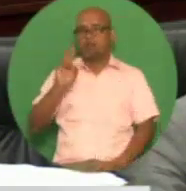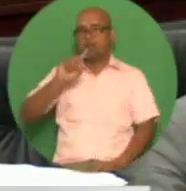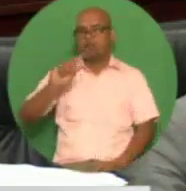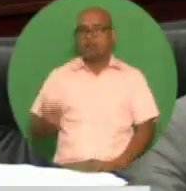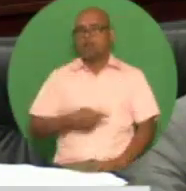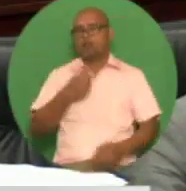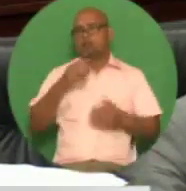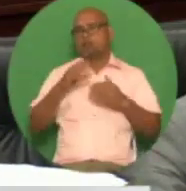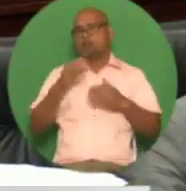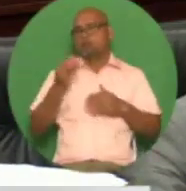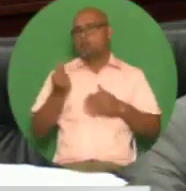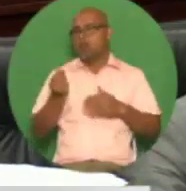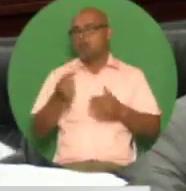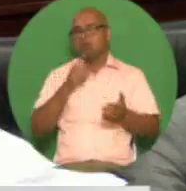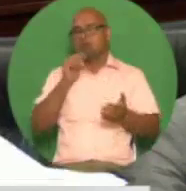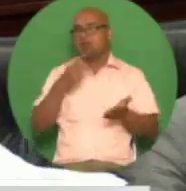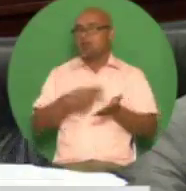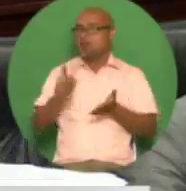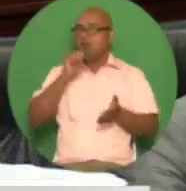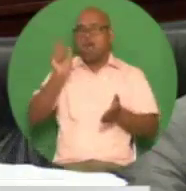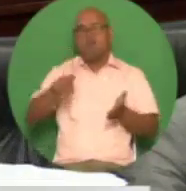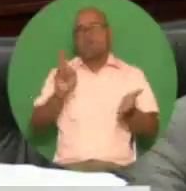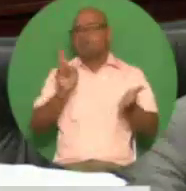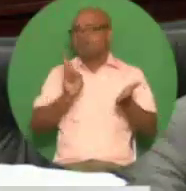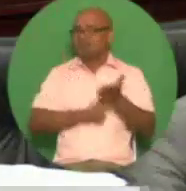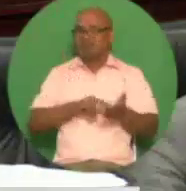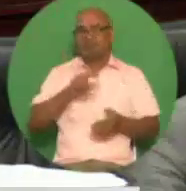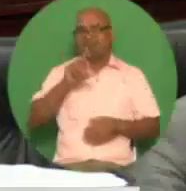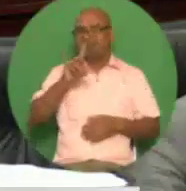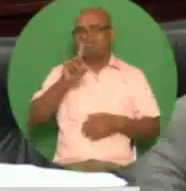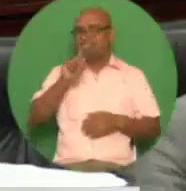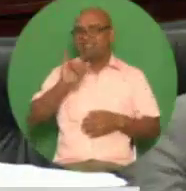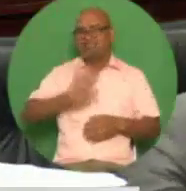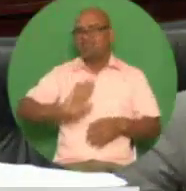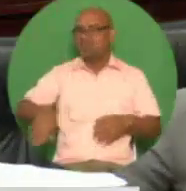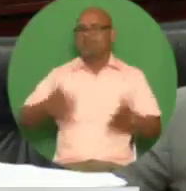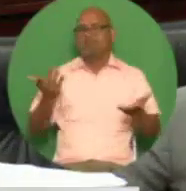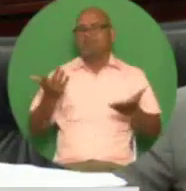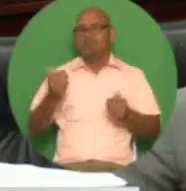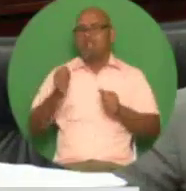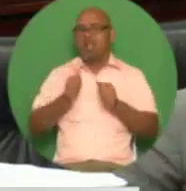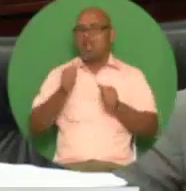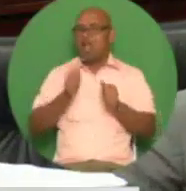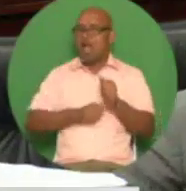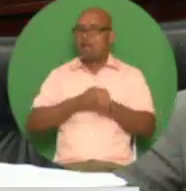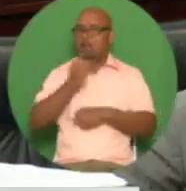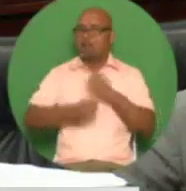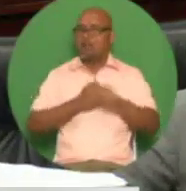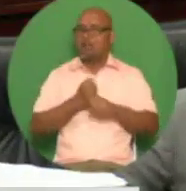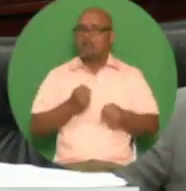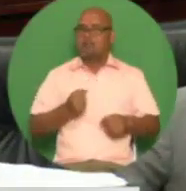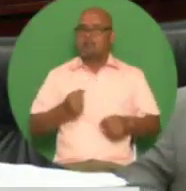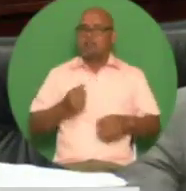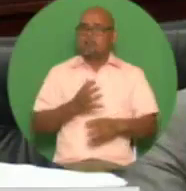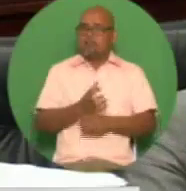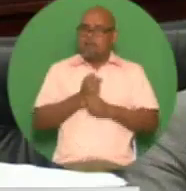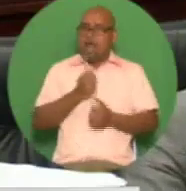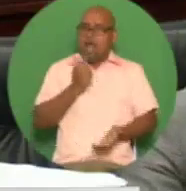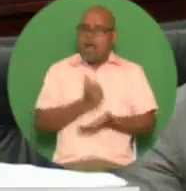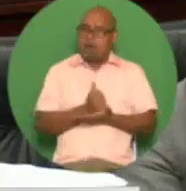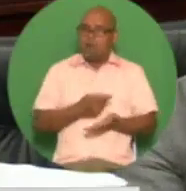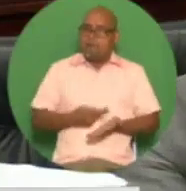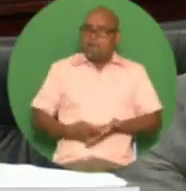duty and can benefit up to 1 000 families per year it will cost the government 12.5 million per year in revenue